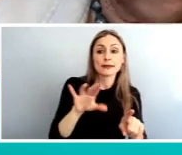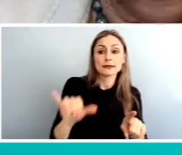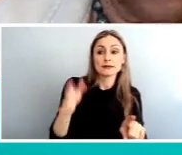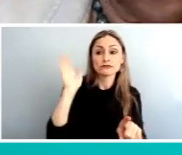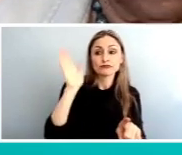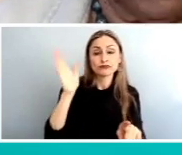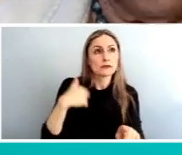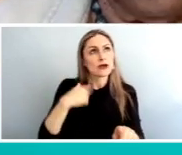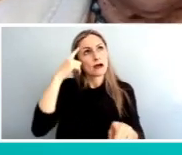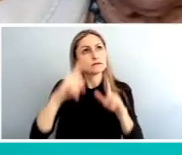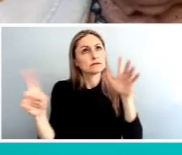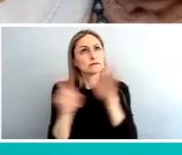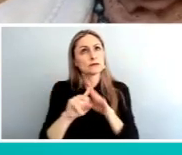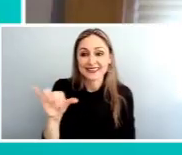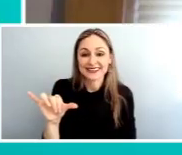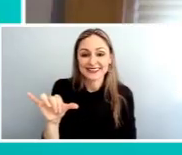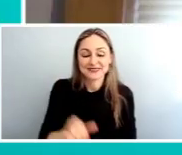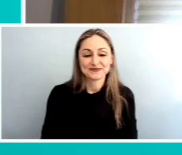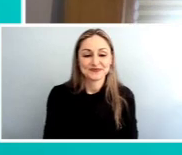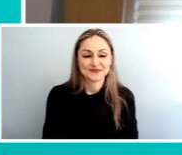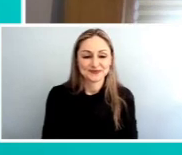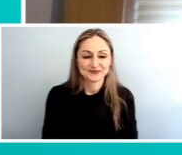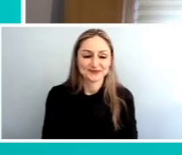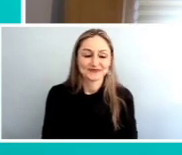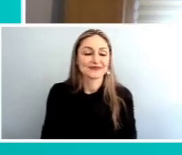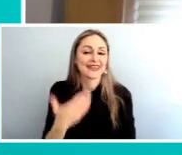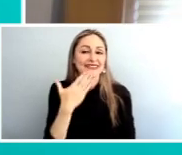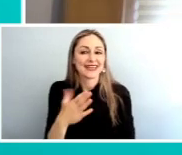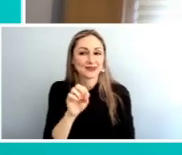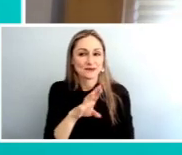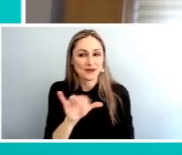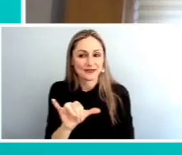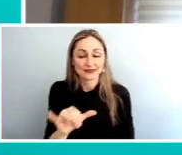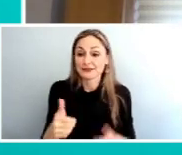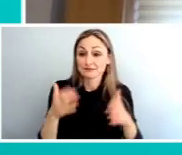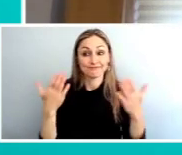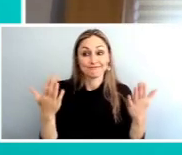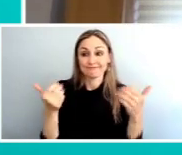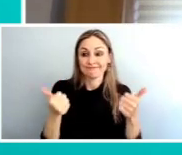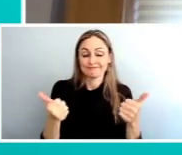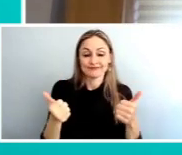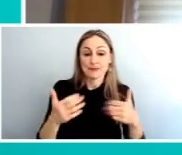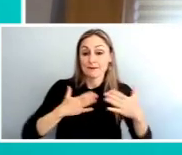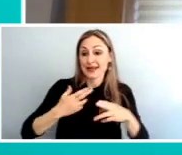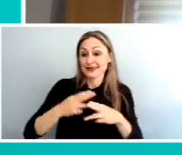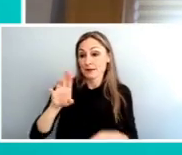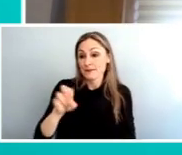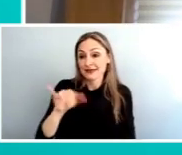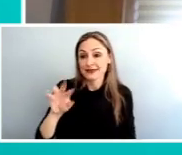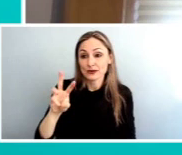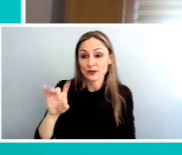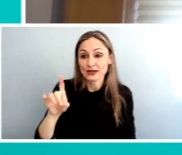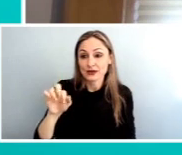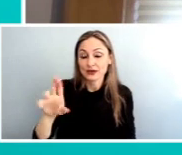so, uh, welcome, Bethany. Thank you, Beverly. So great. Let's, um, I, my name is Bethany Whitaker. work for a company called